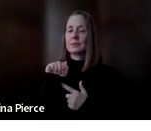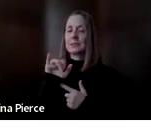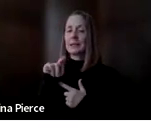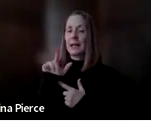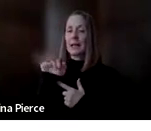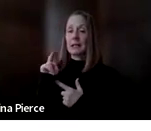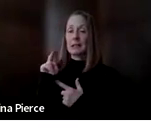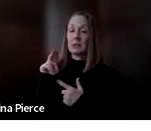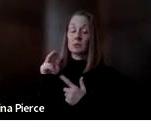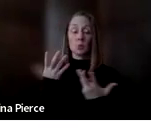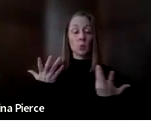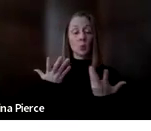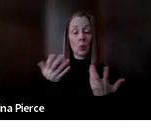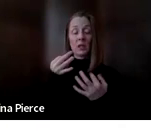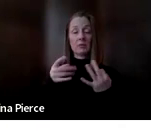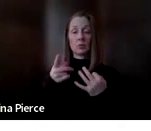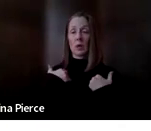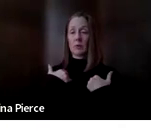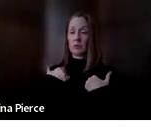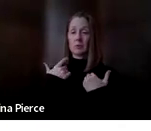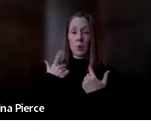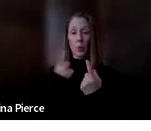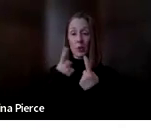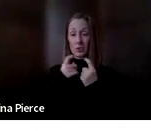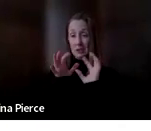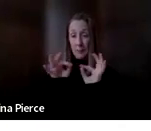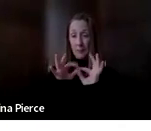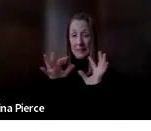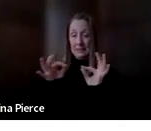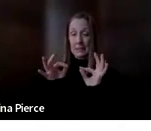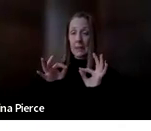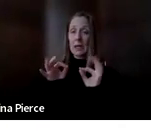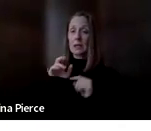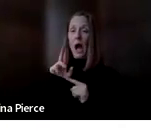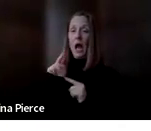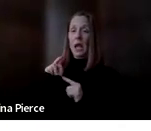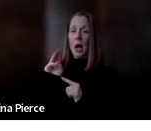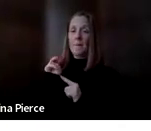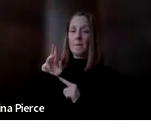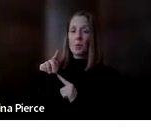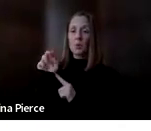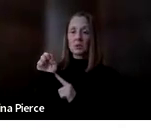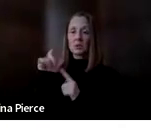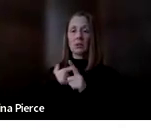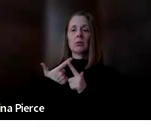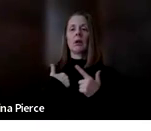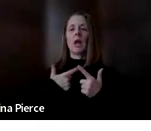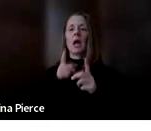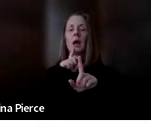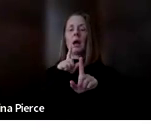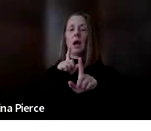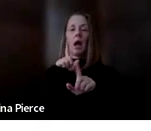has um a question or comment um please feel free to unmute and just ask your question if that's easiest for you